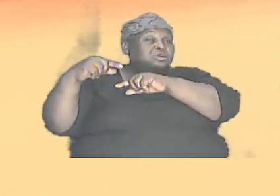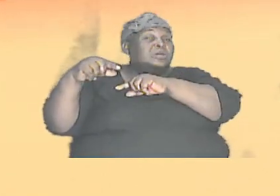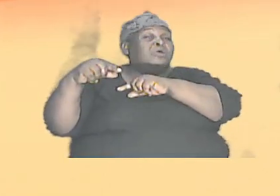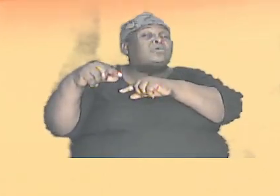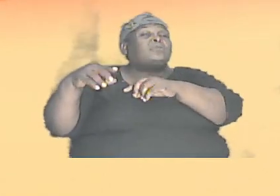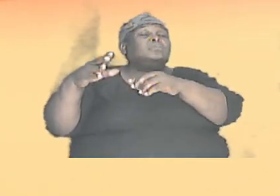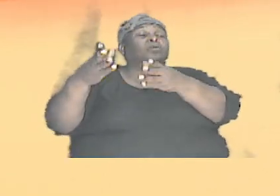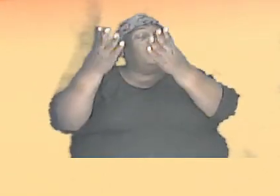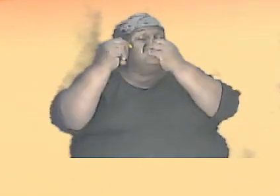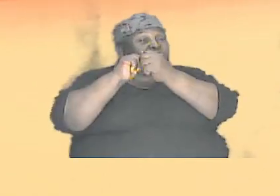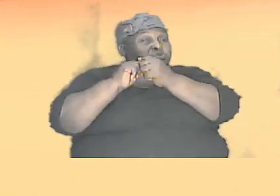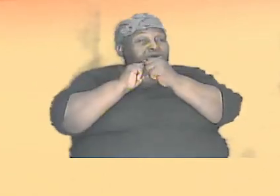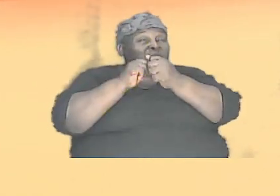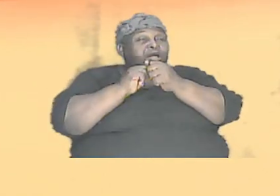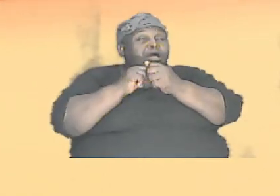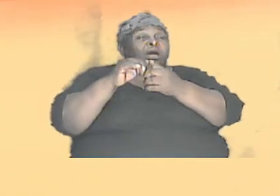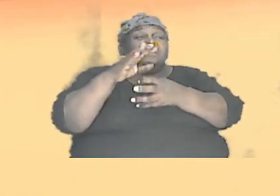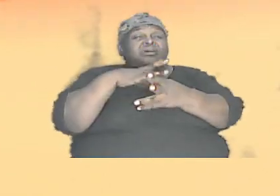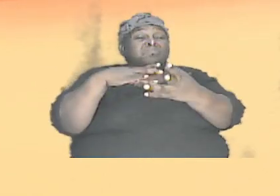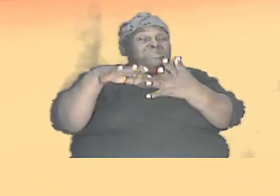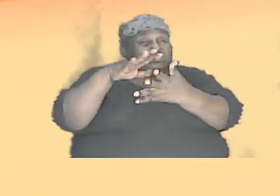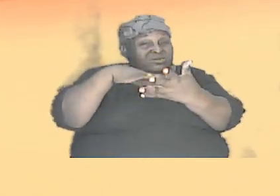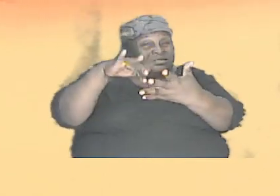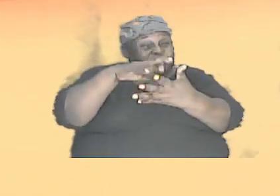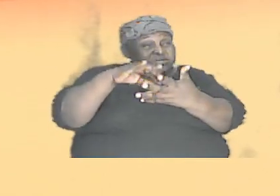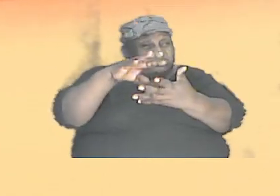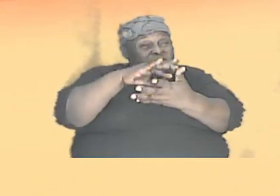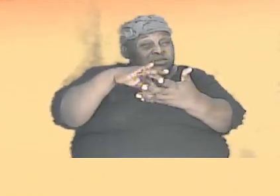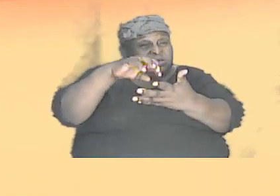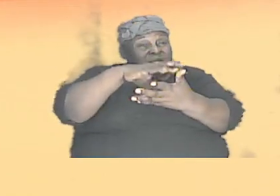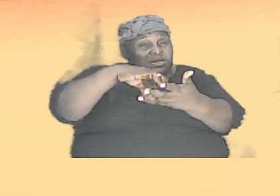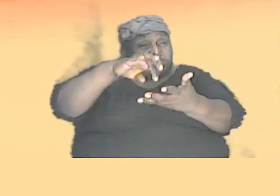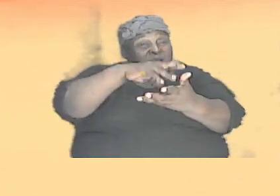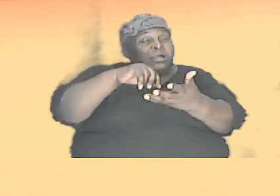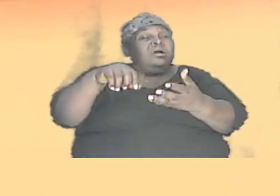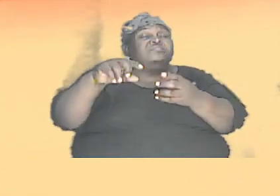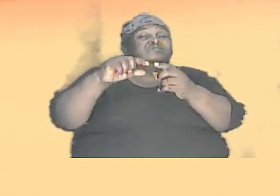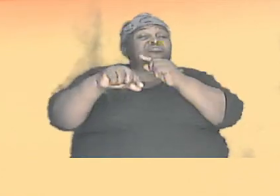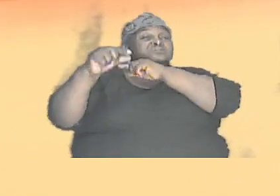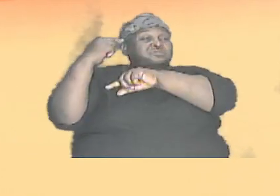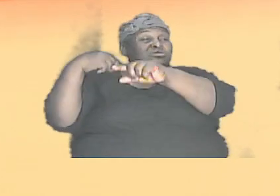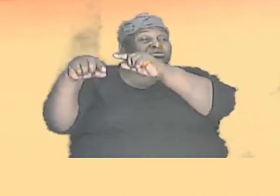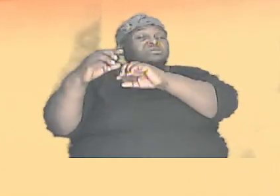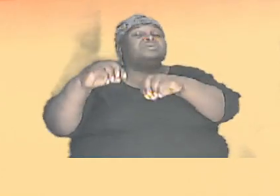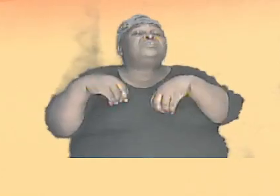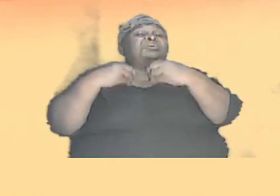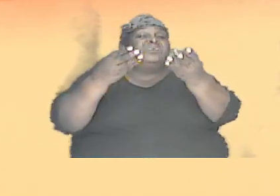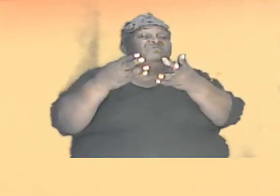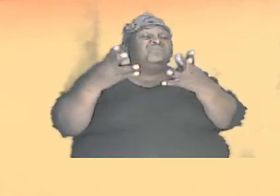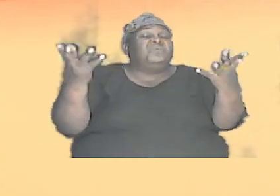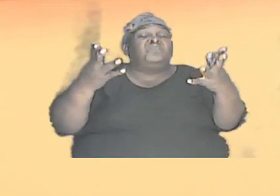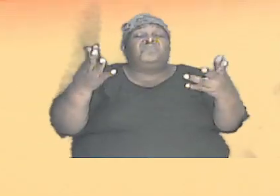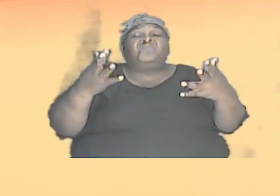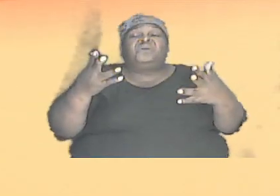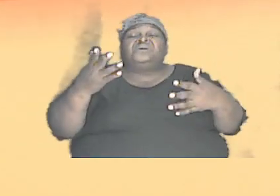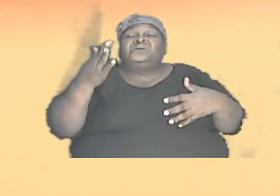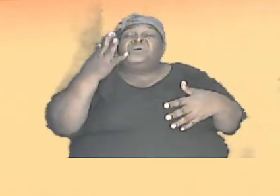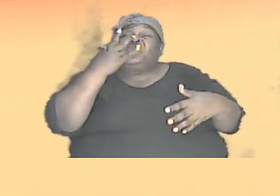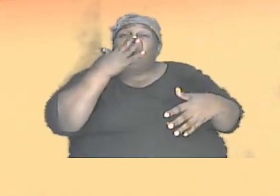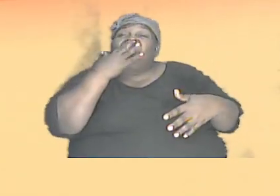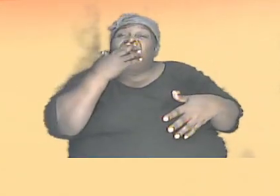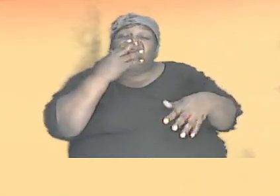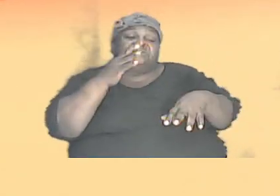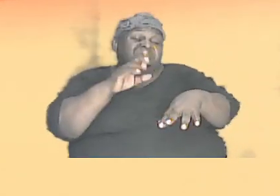in the mixing of the genes that it gives you what a particular skin color a particular